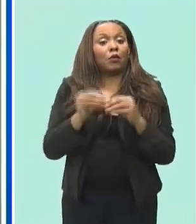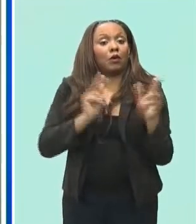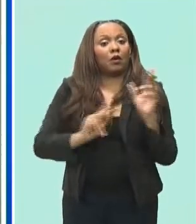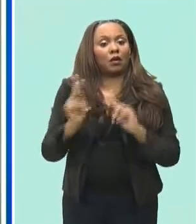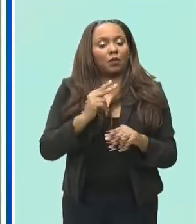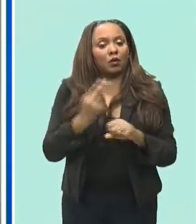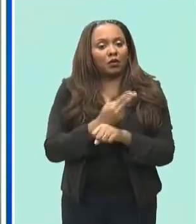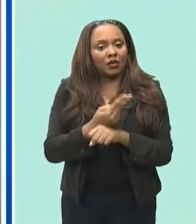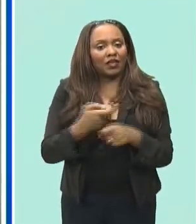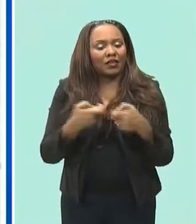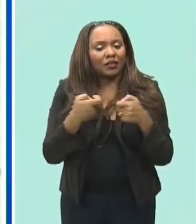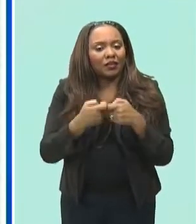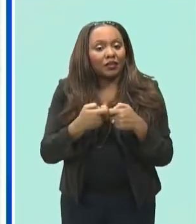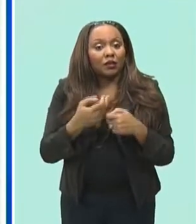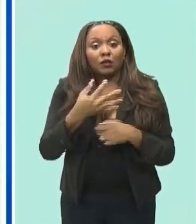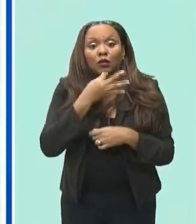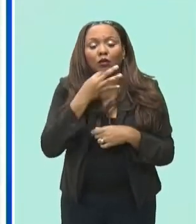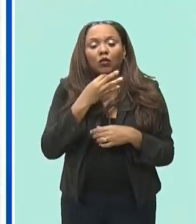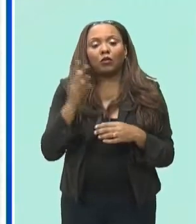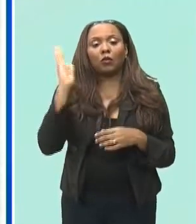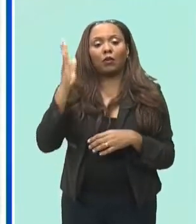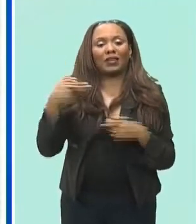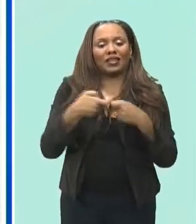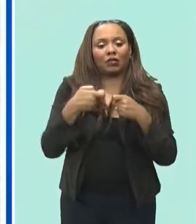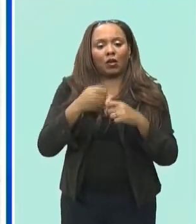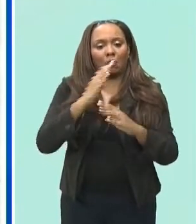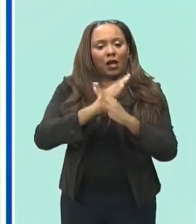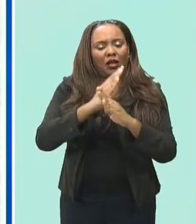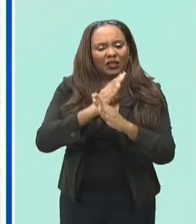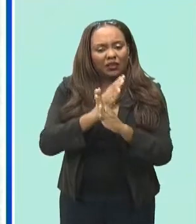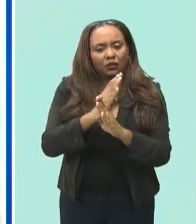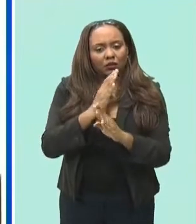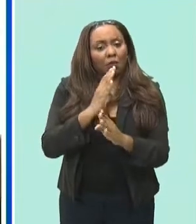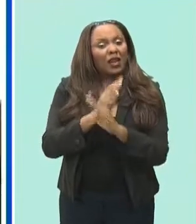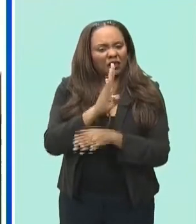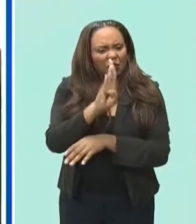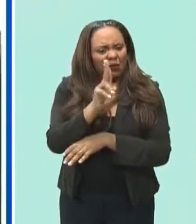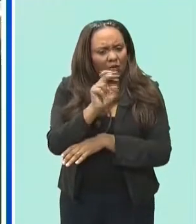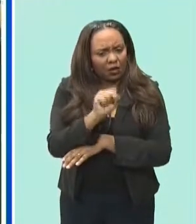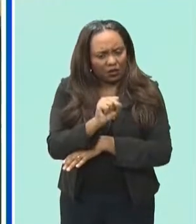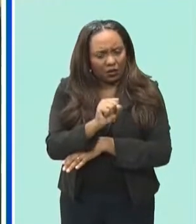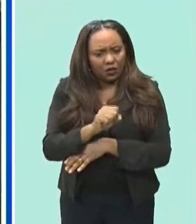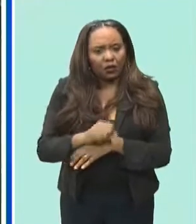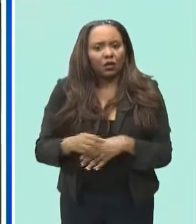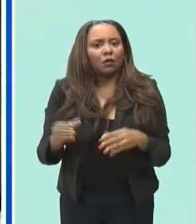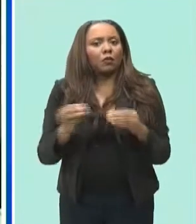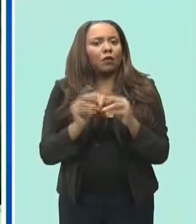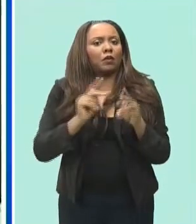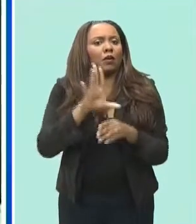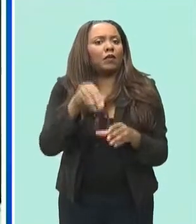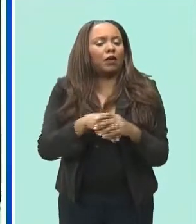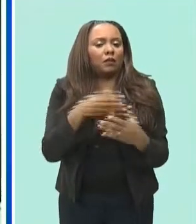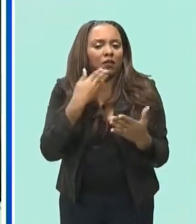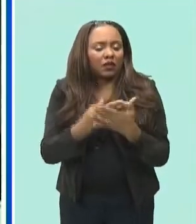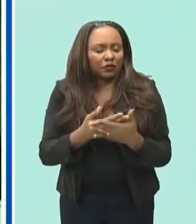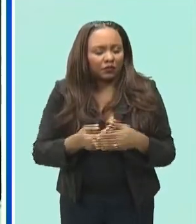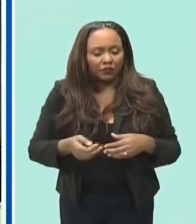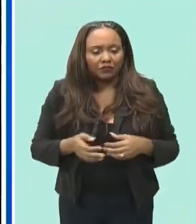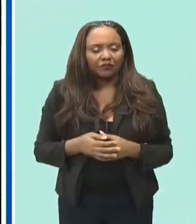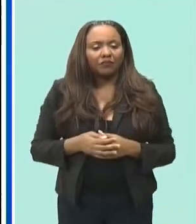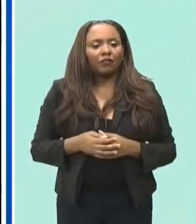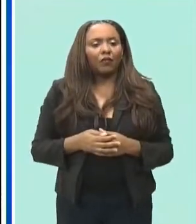electric buses and more electric vehicles the minister says new players in the market would be a good thing competition is good